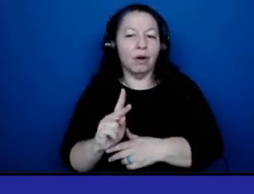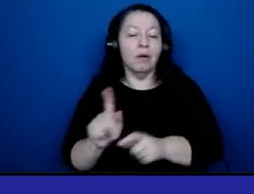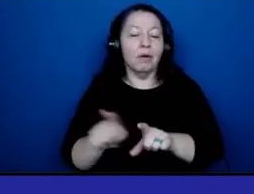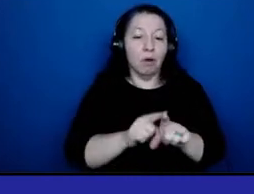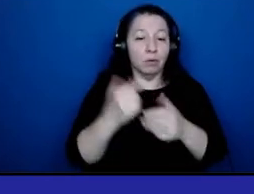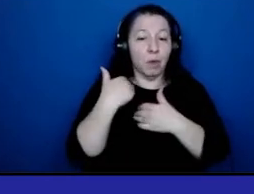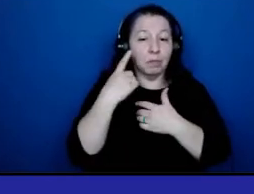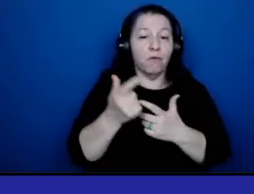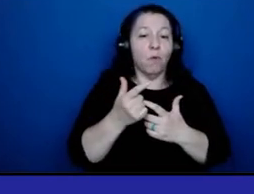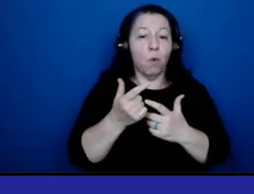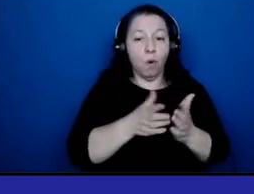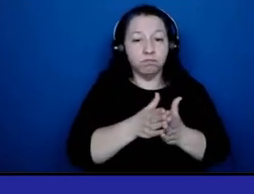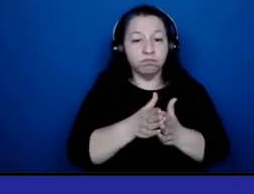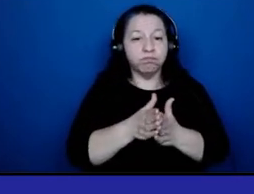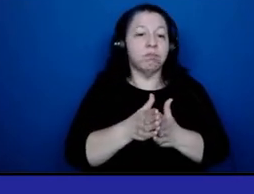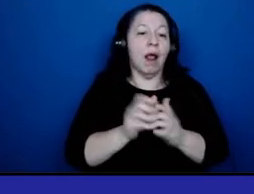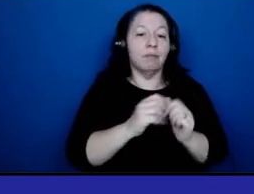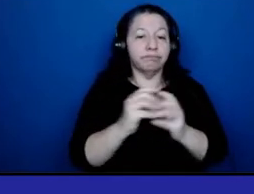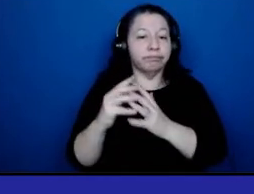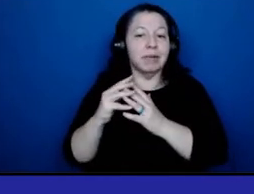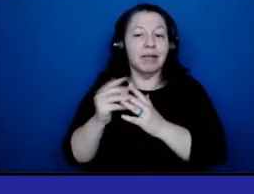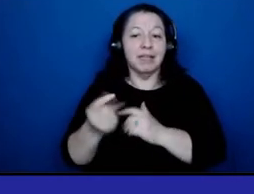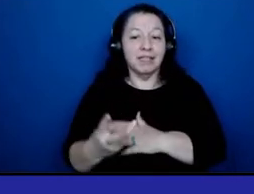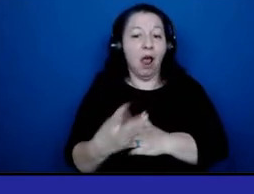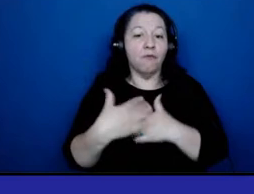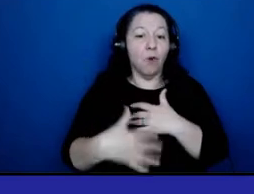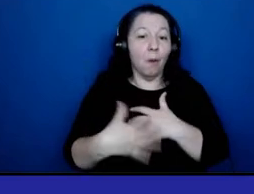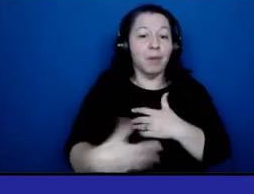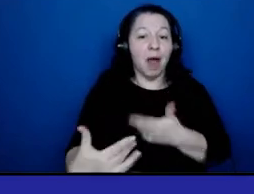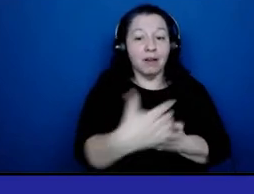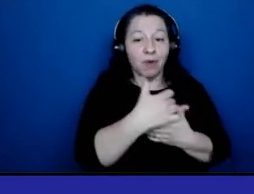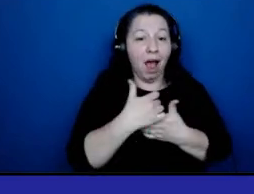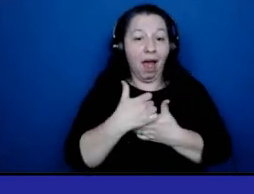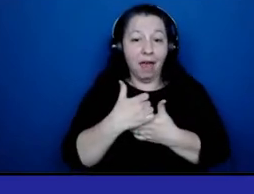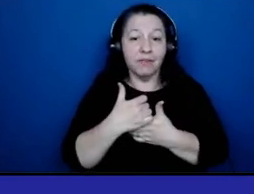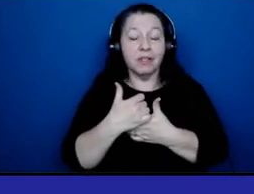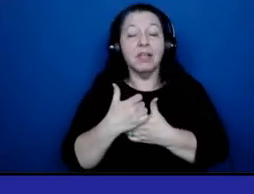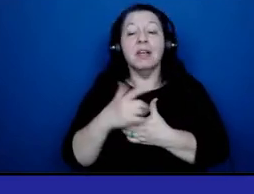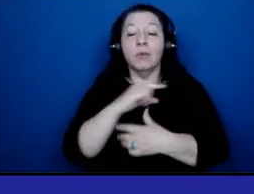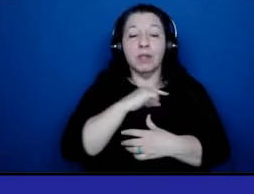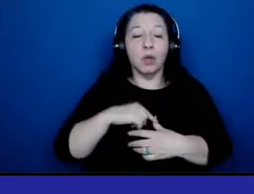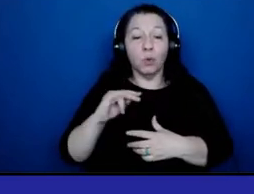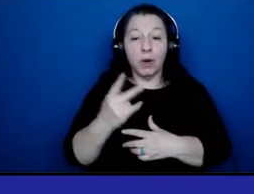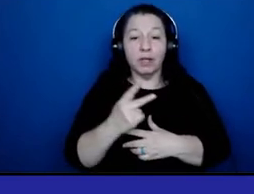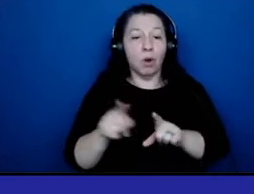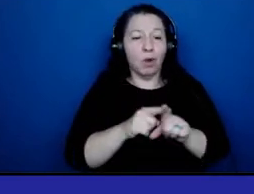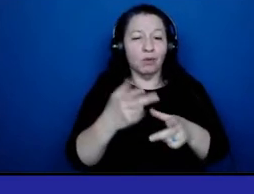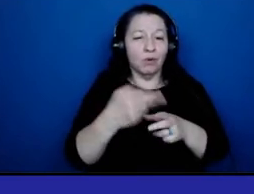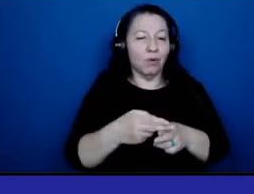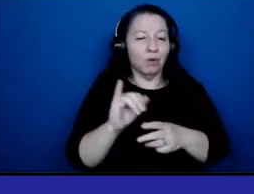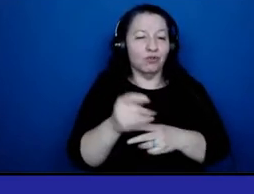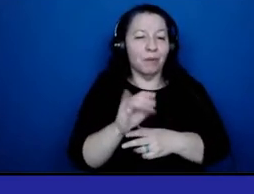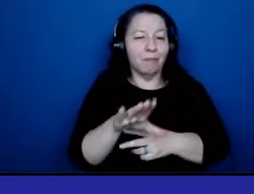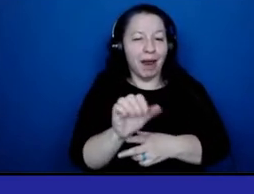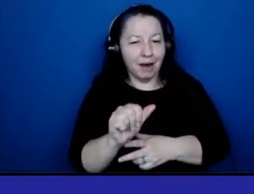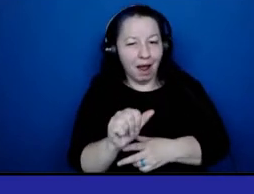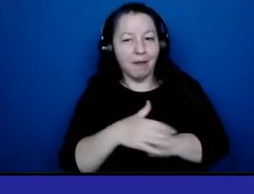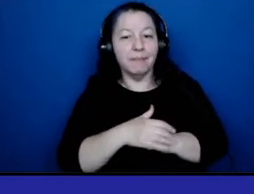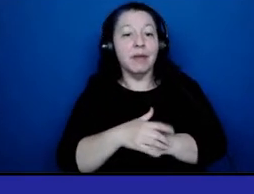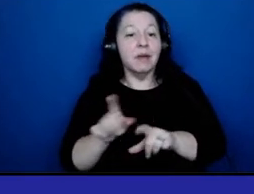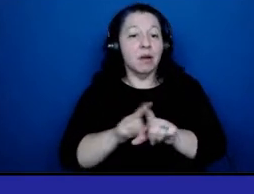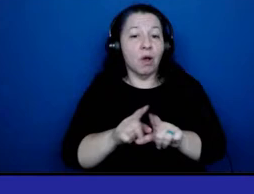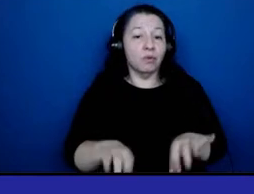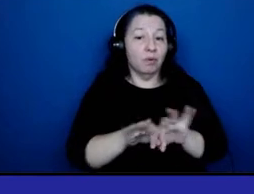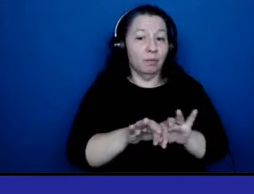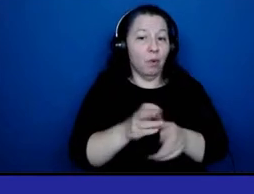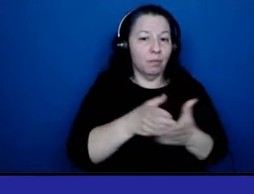the southeastern part of queens also known as jamaica to be precise and she was very instrumental with working with senator james sanders jr to help get a bill